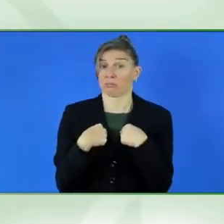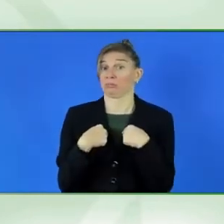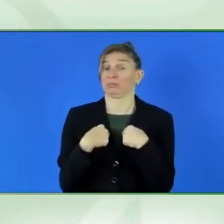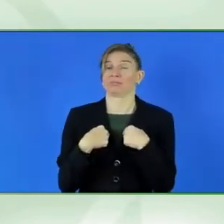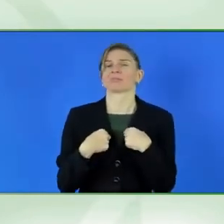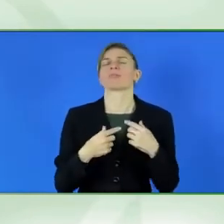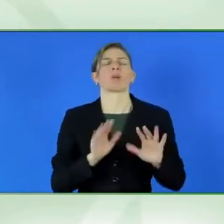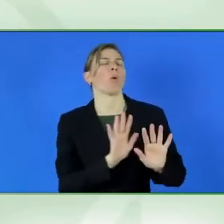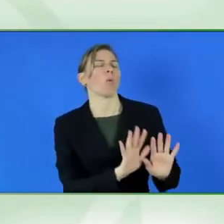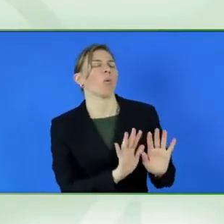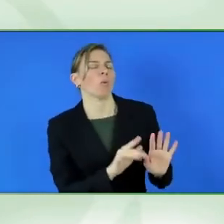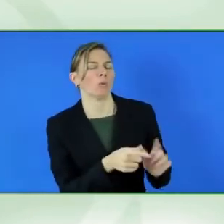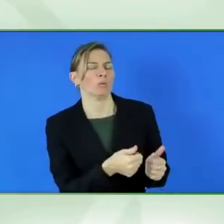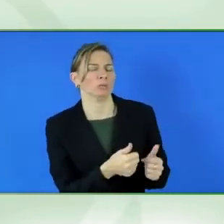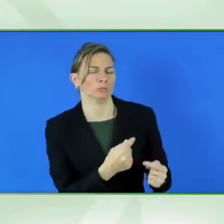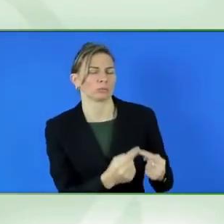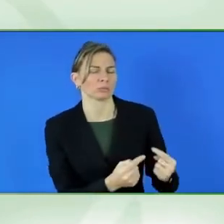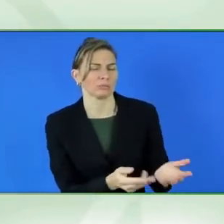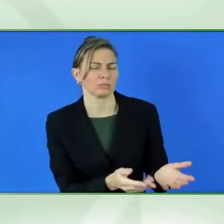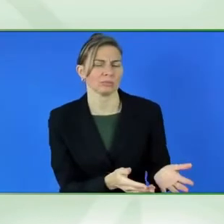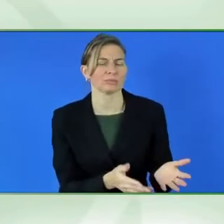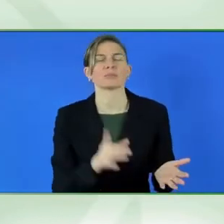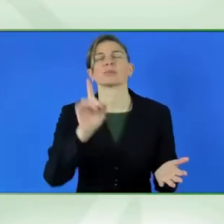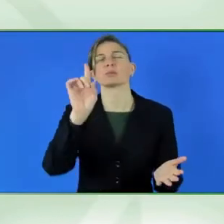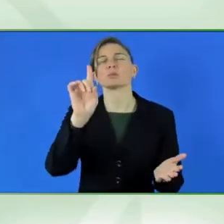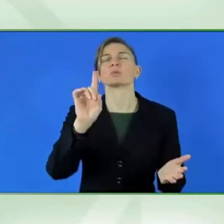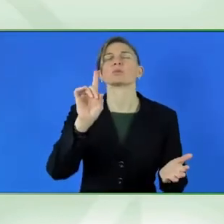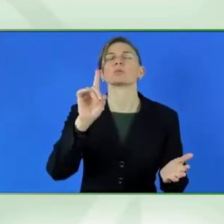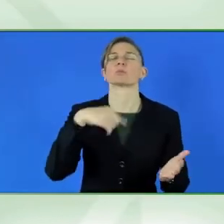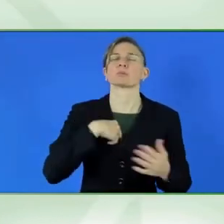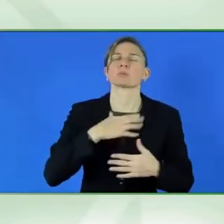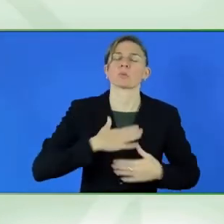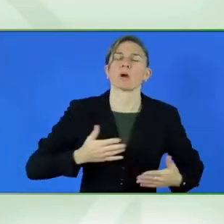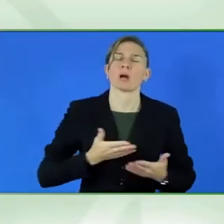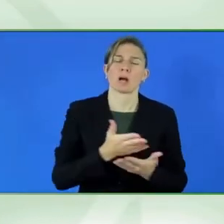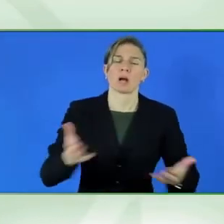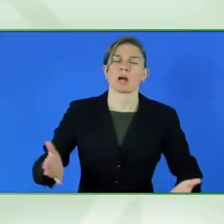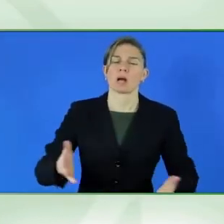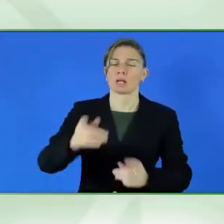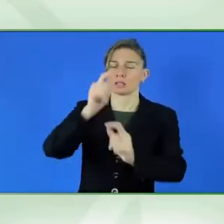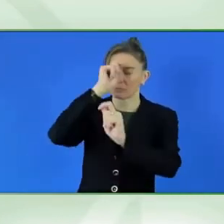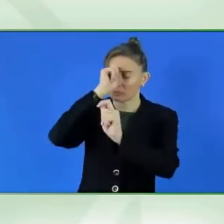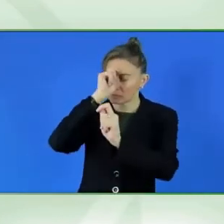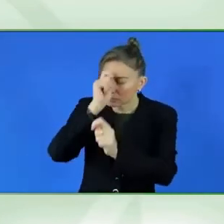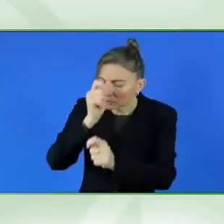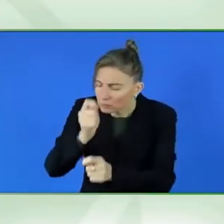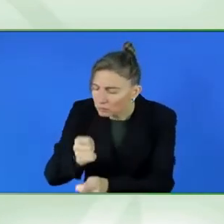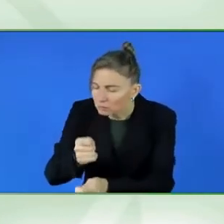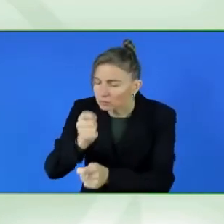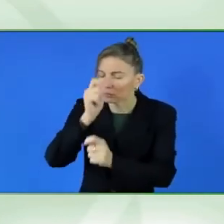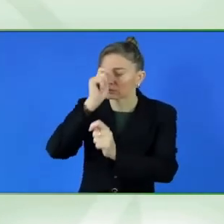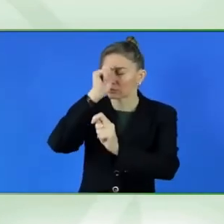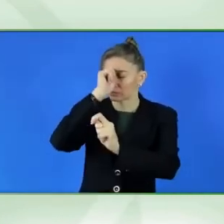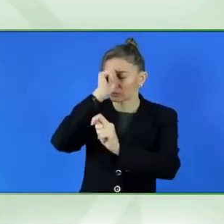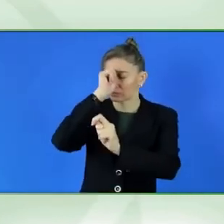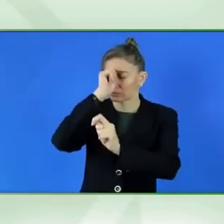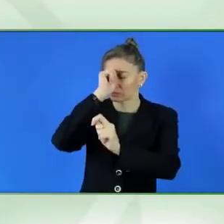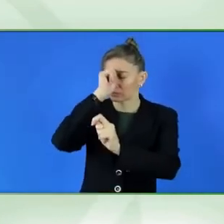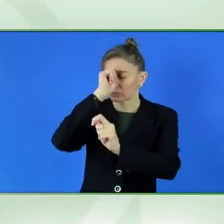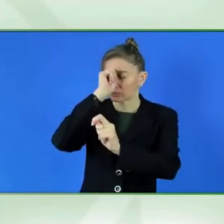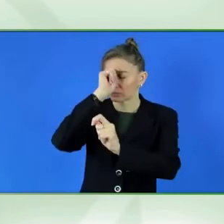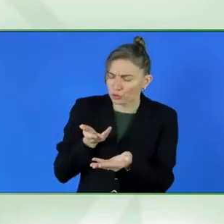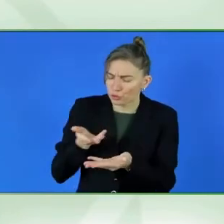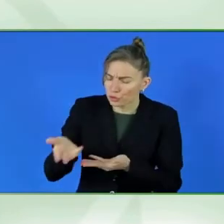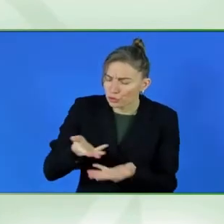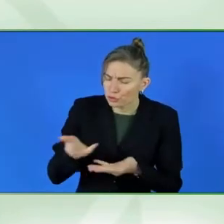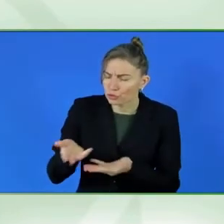and respect disabled people as equal and valued members of society, with